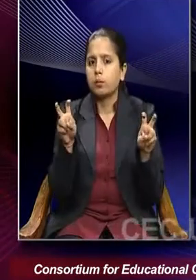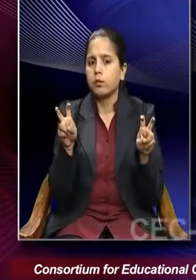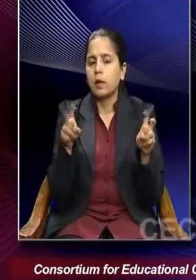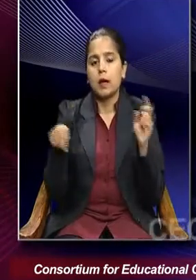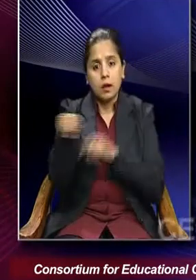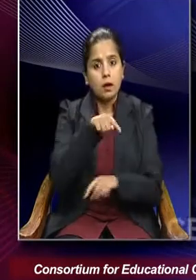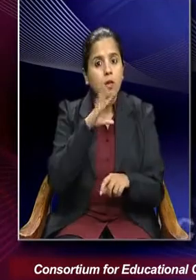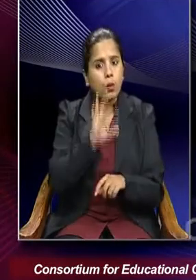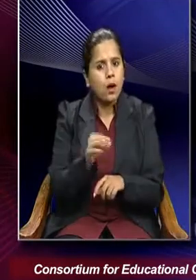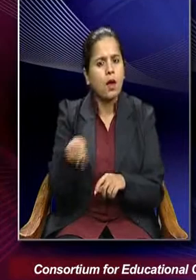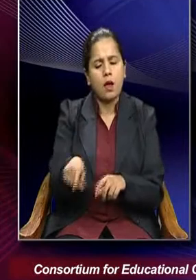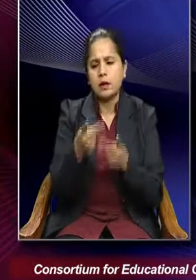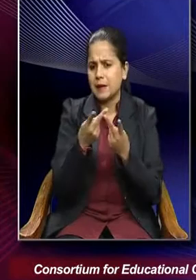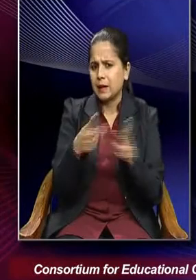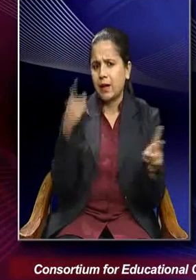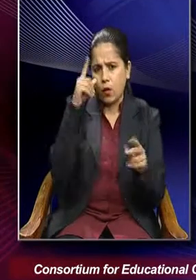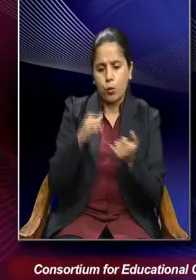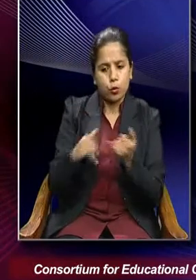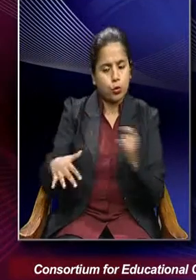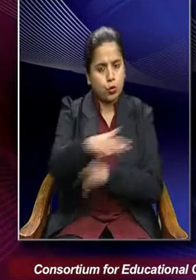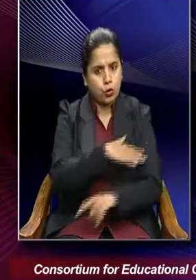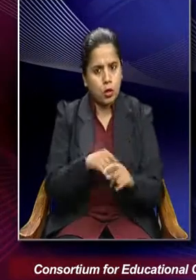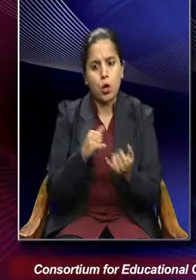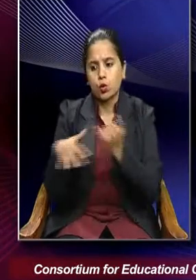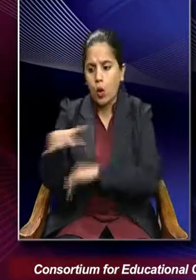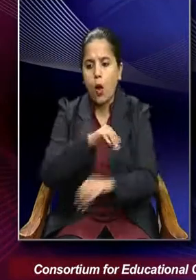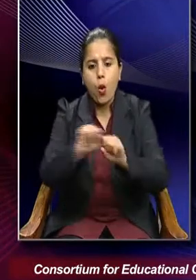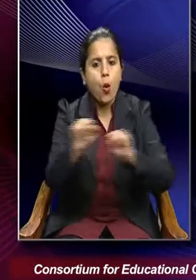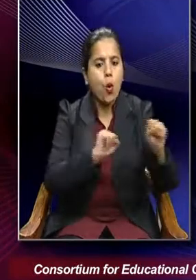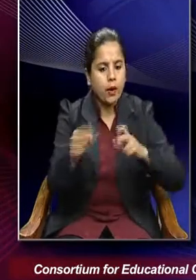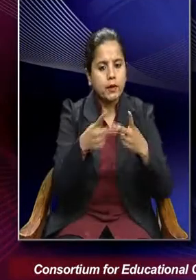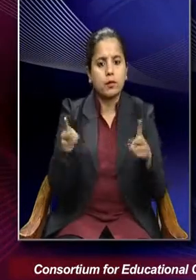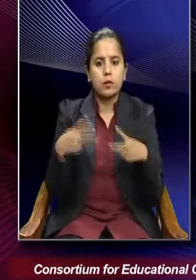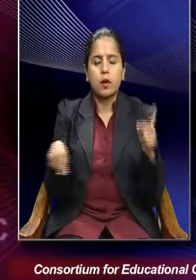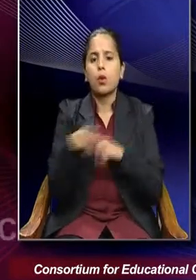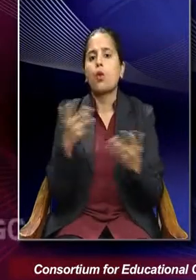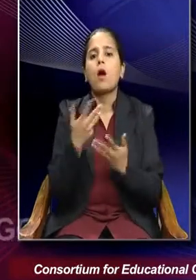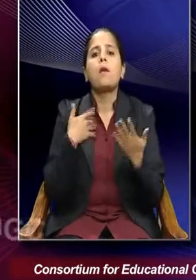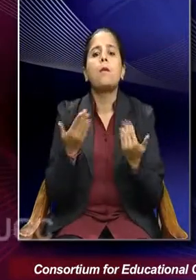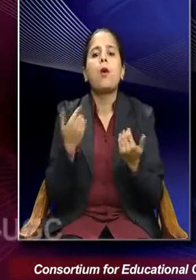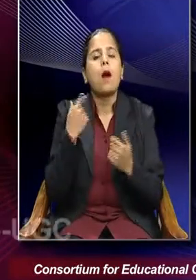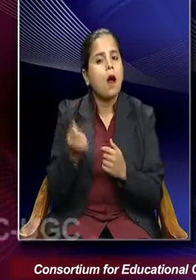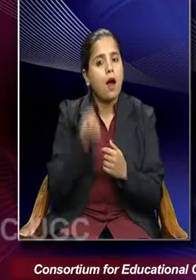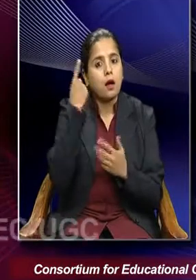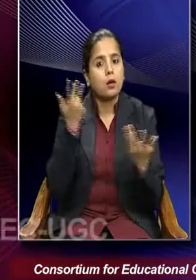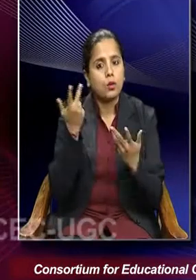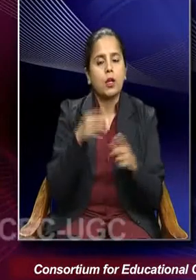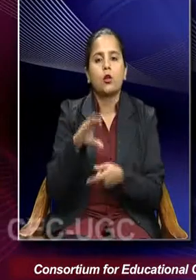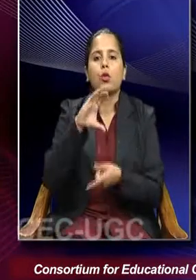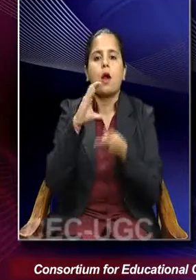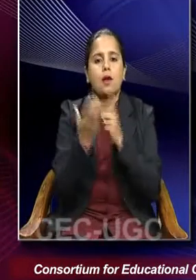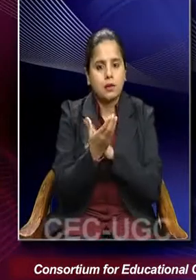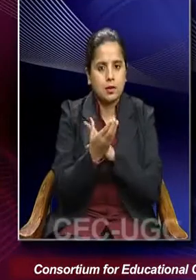this will differ from society to society. So what can come to be understood as cultural